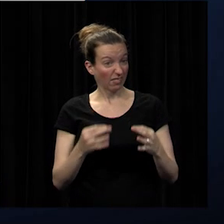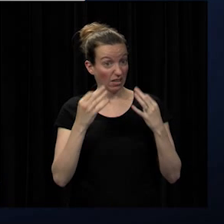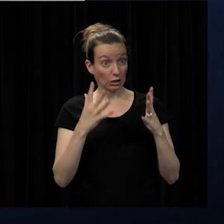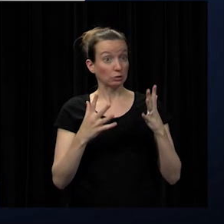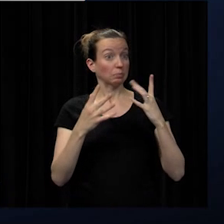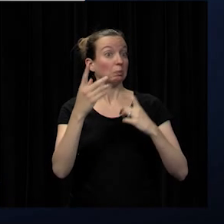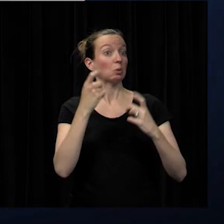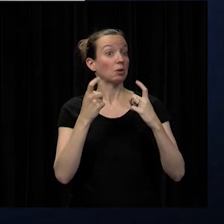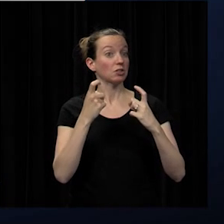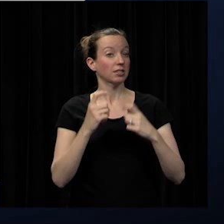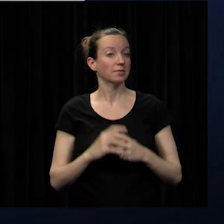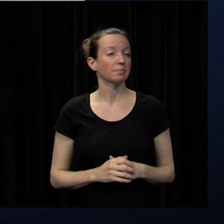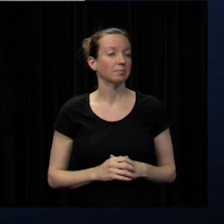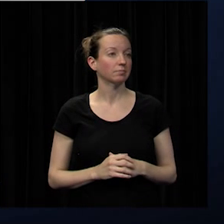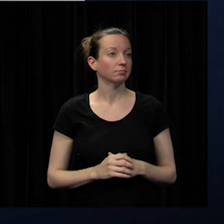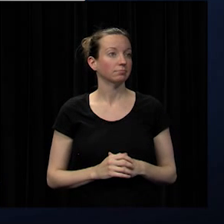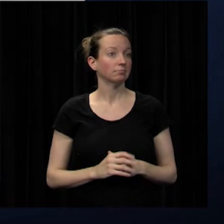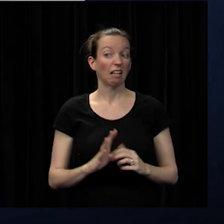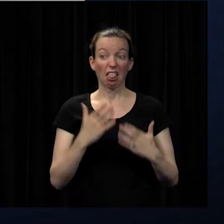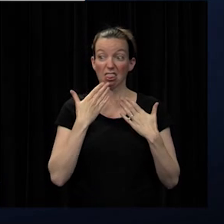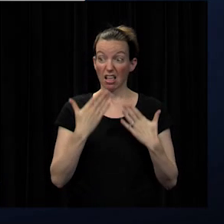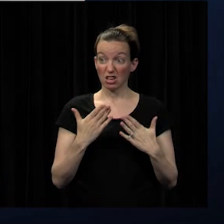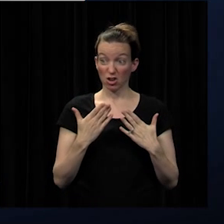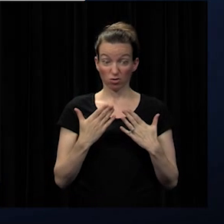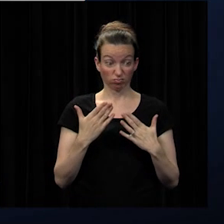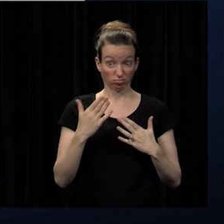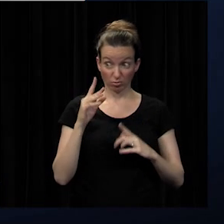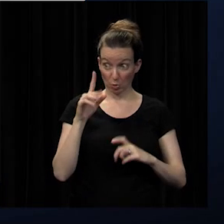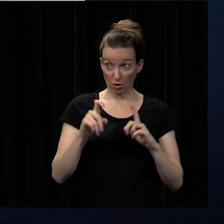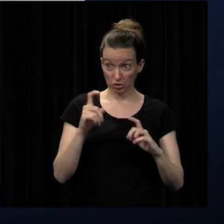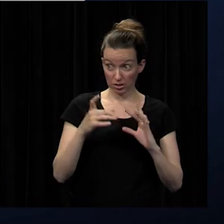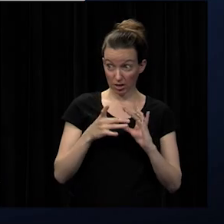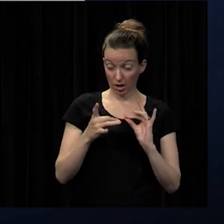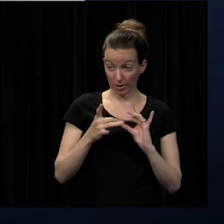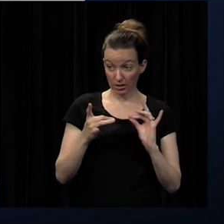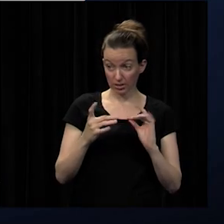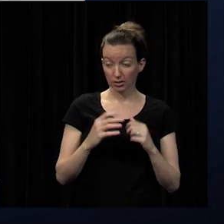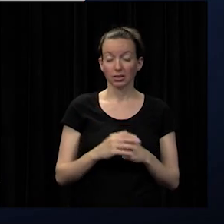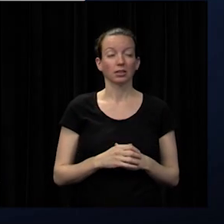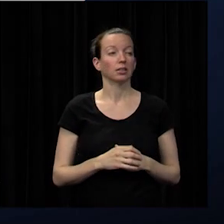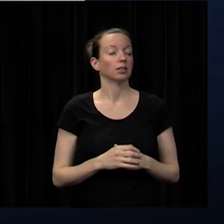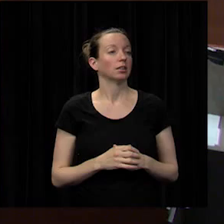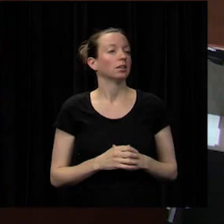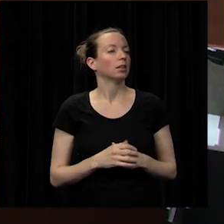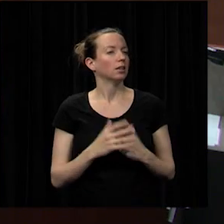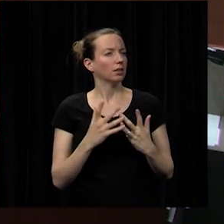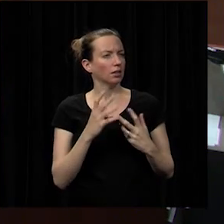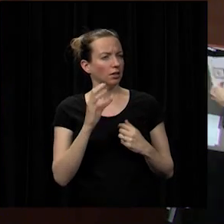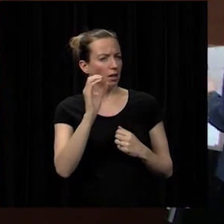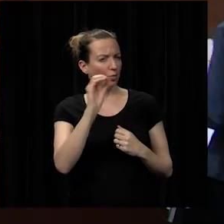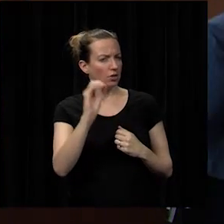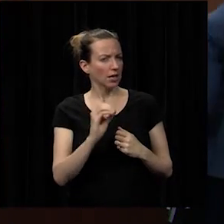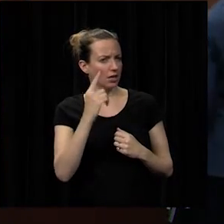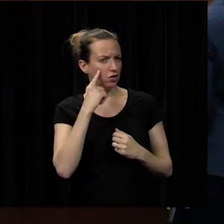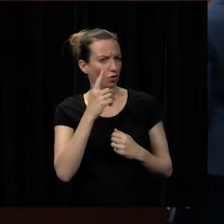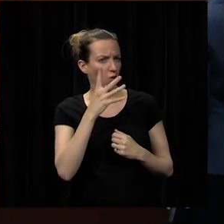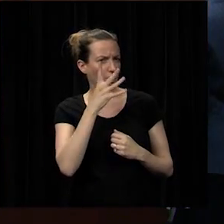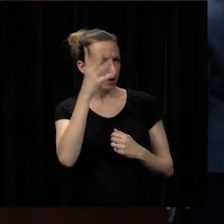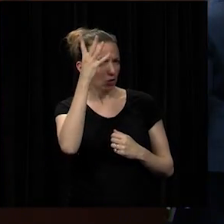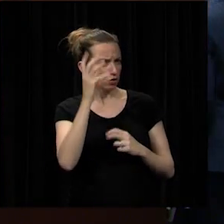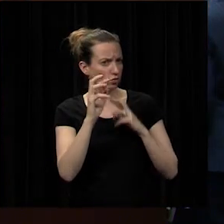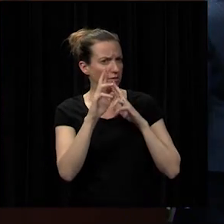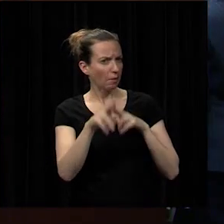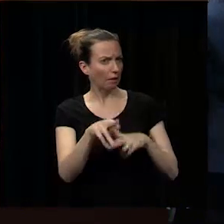have you you any questions comments you probably covered the start of it what was the percentage of parents that responded